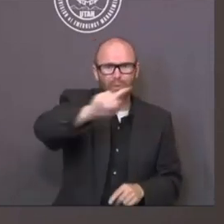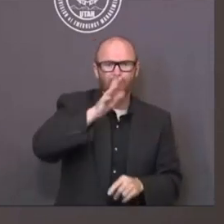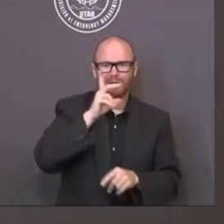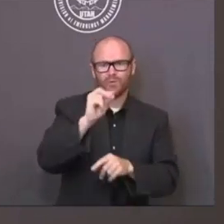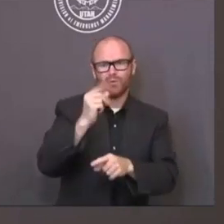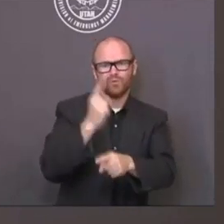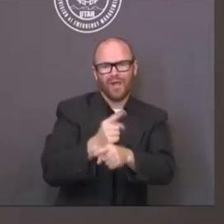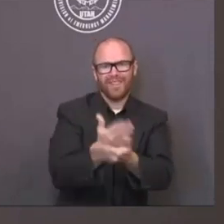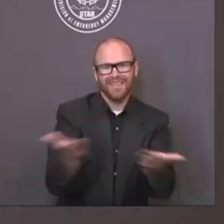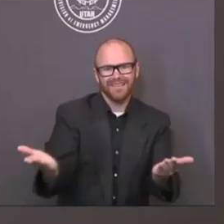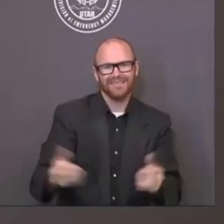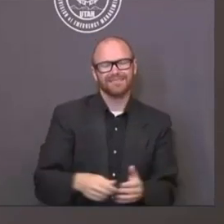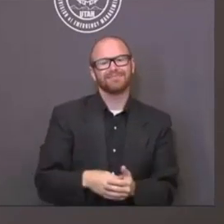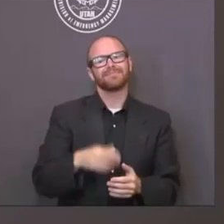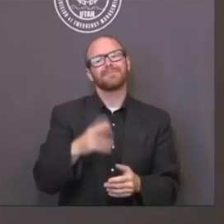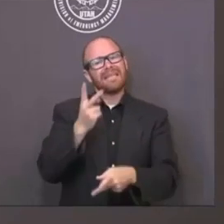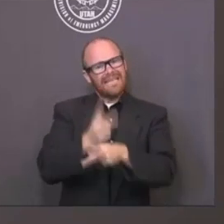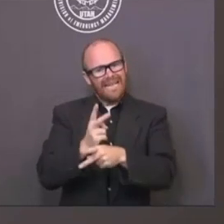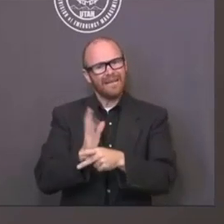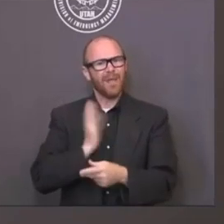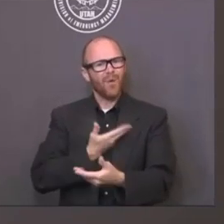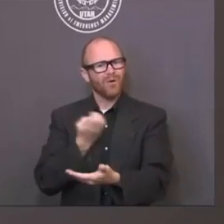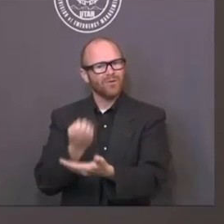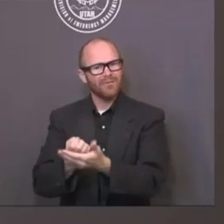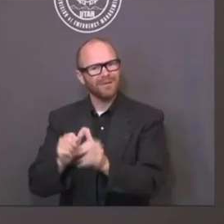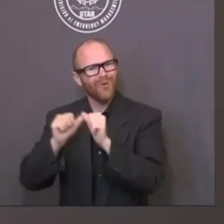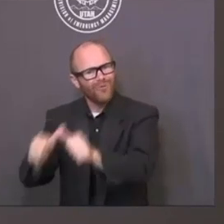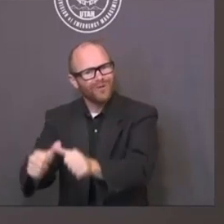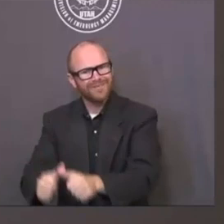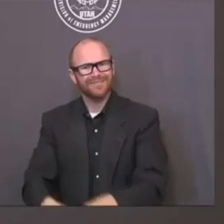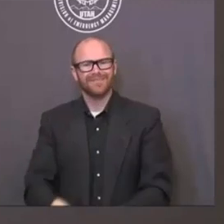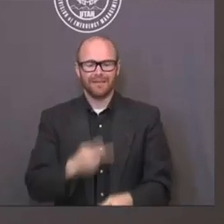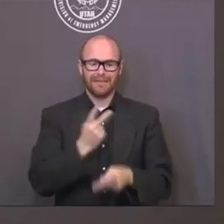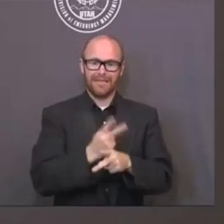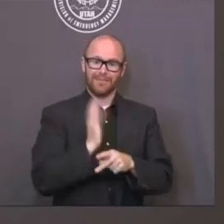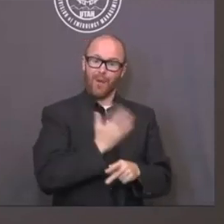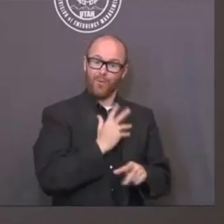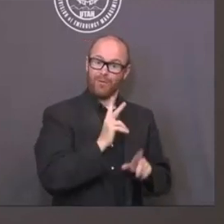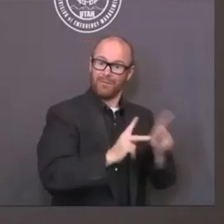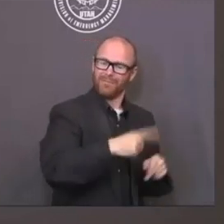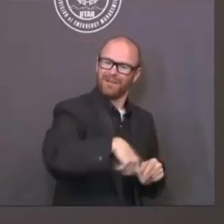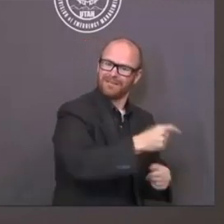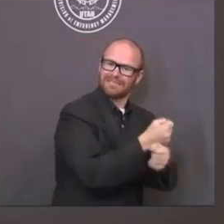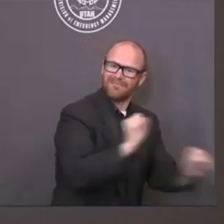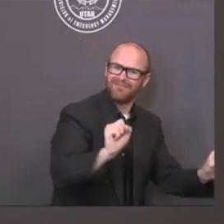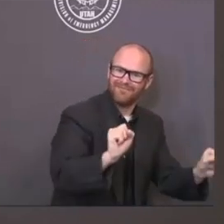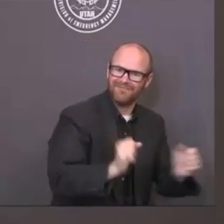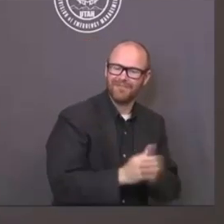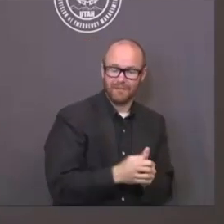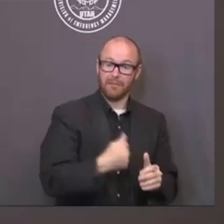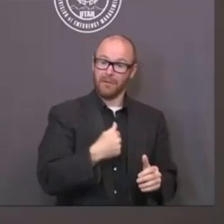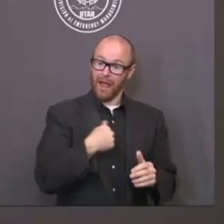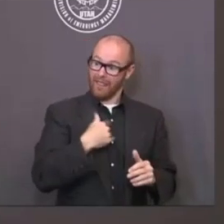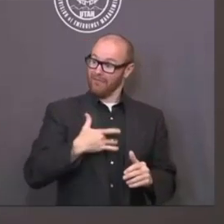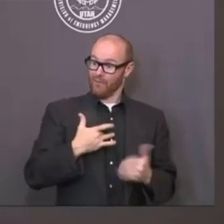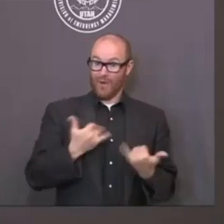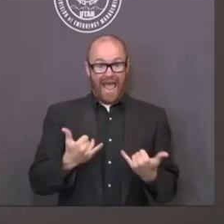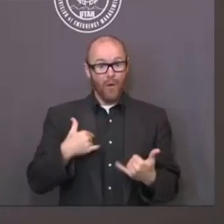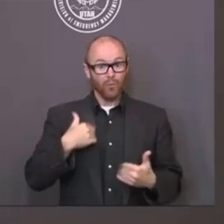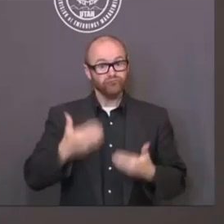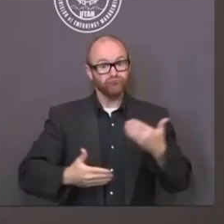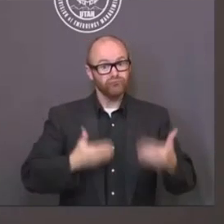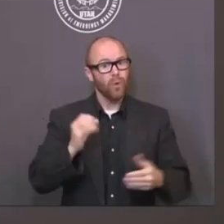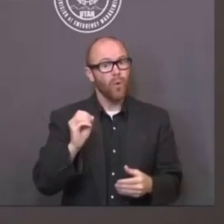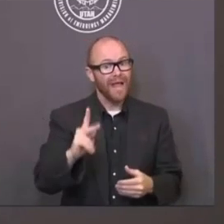trend of keeping livelihoods and lives intact. And right now we've done that, but I'm concerned about if we don't make some addressing